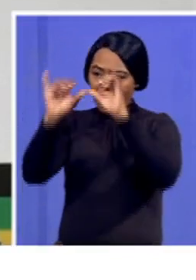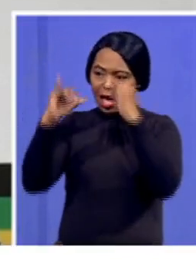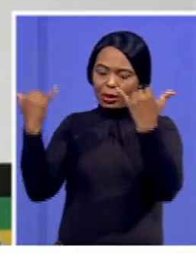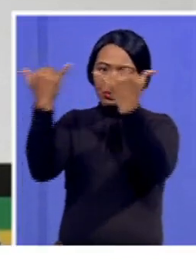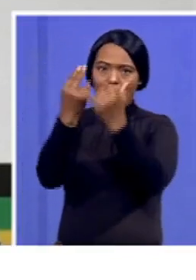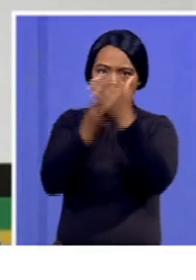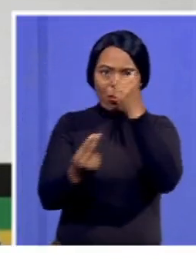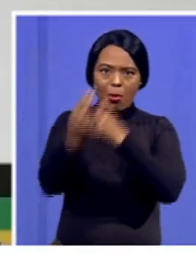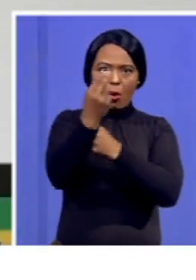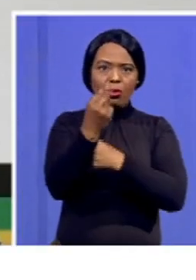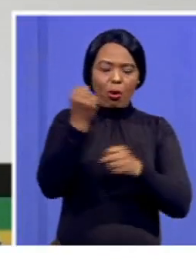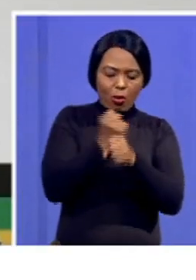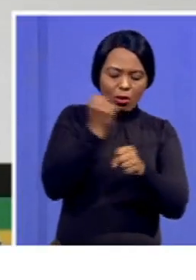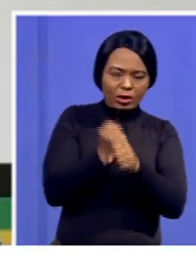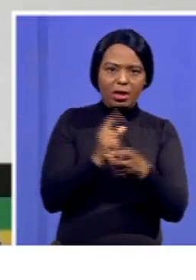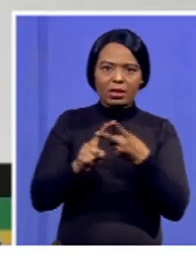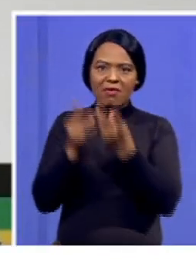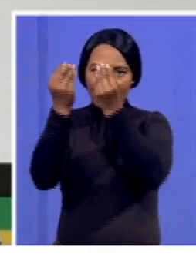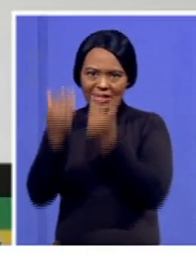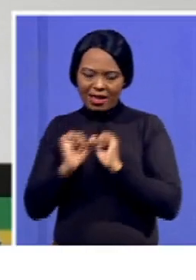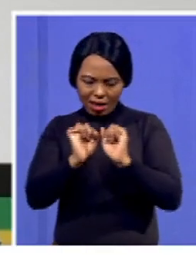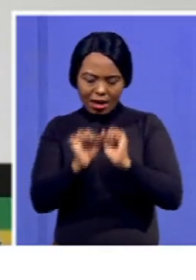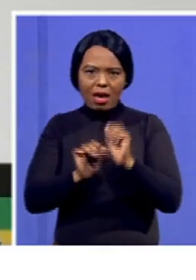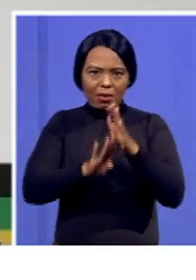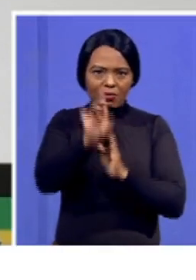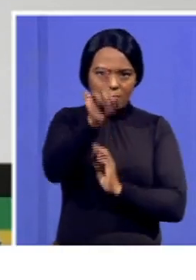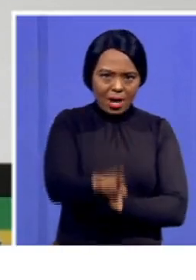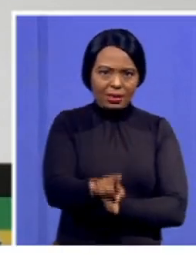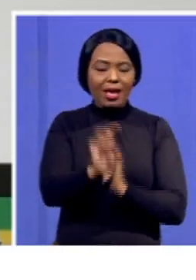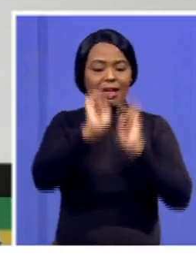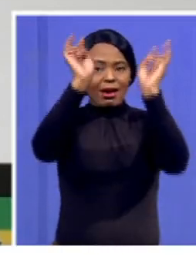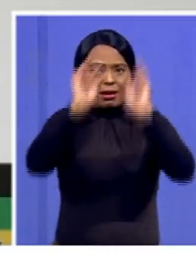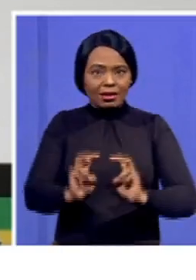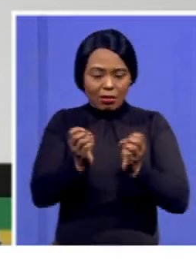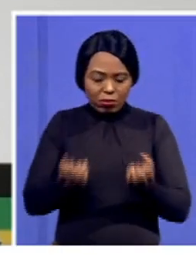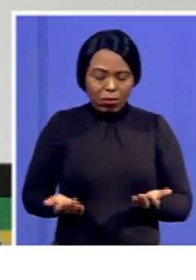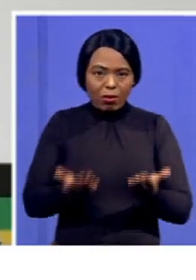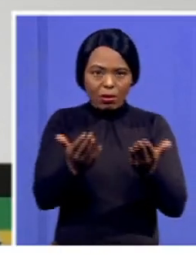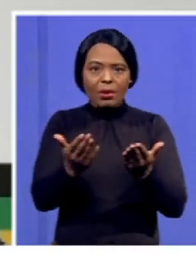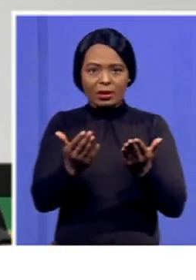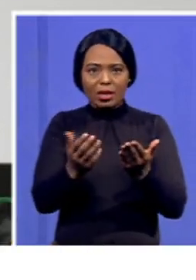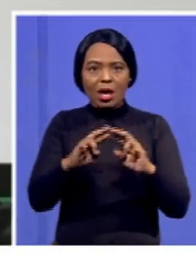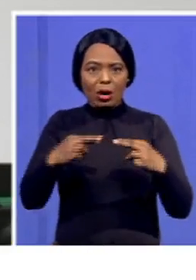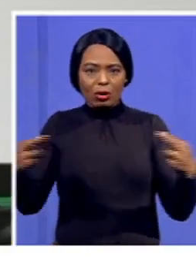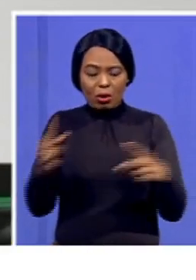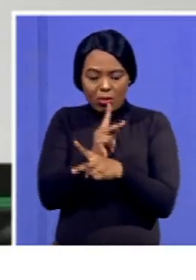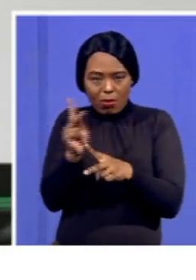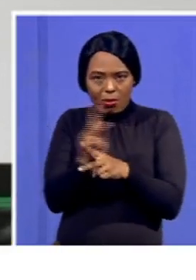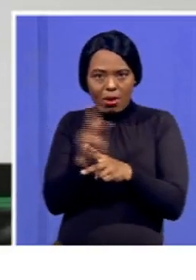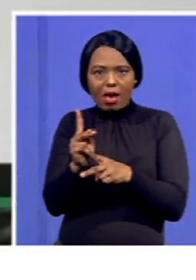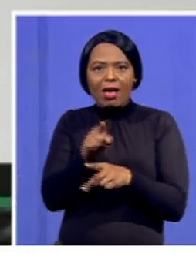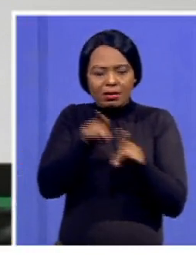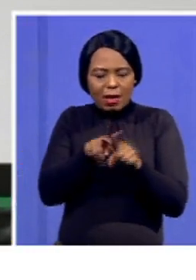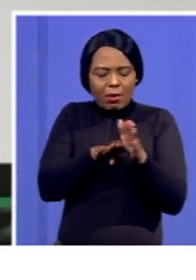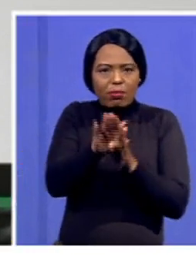operationally and financially. The procurement of electricity in terms of integrated resource plan has to be improved.